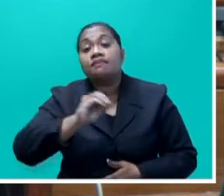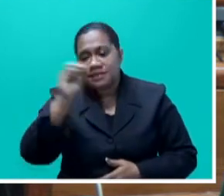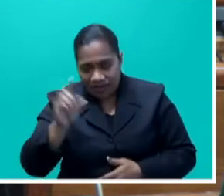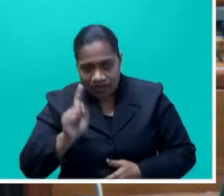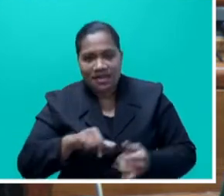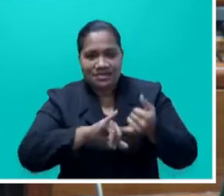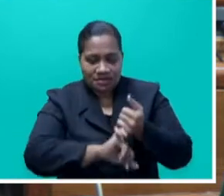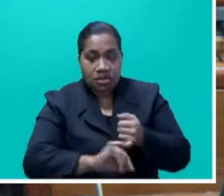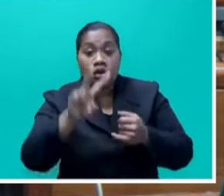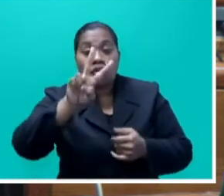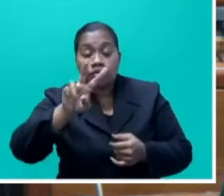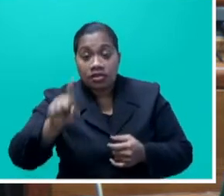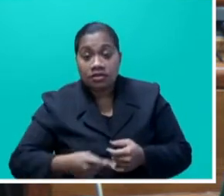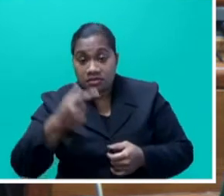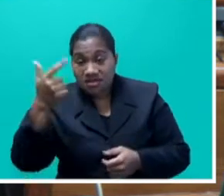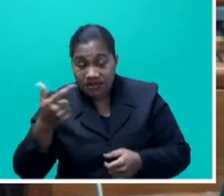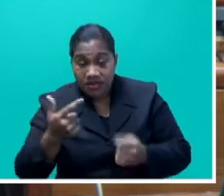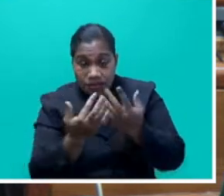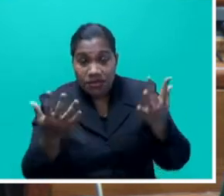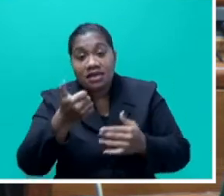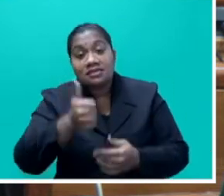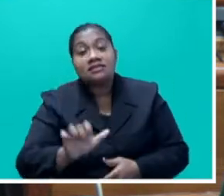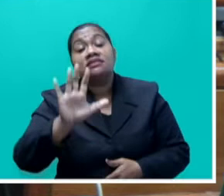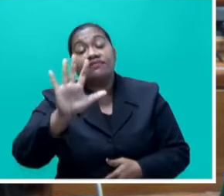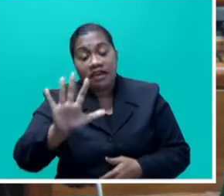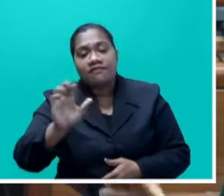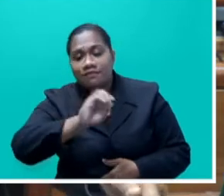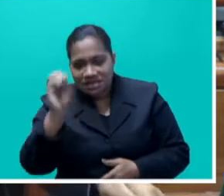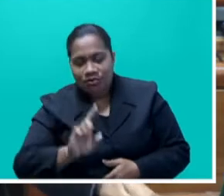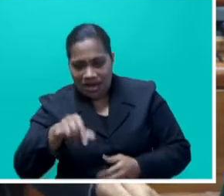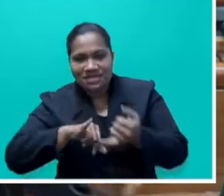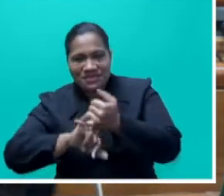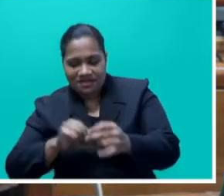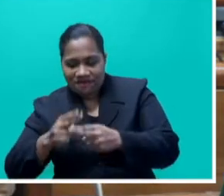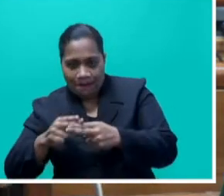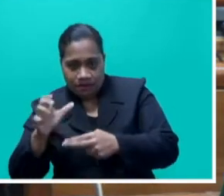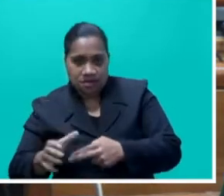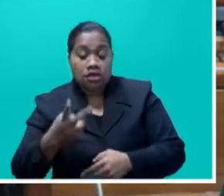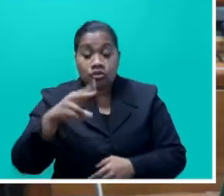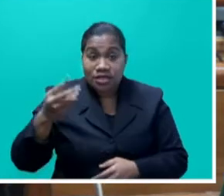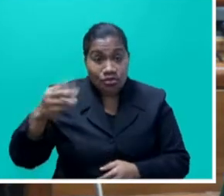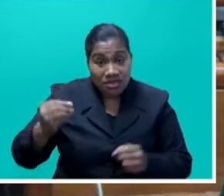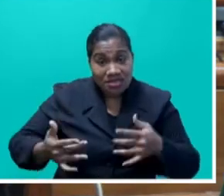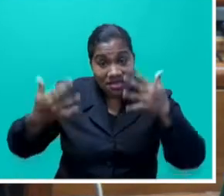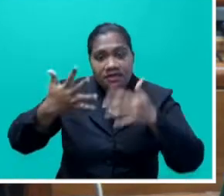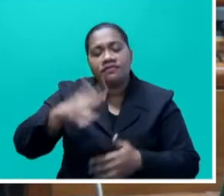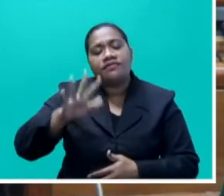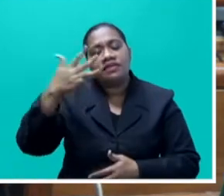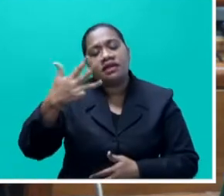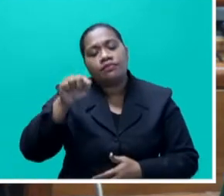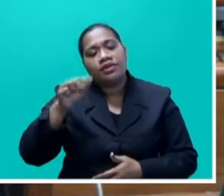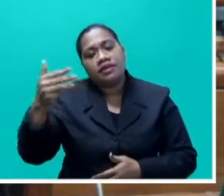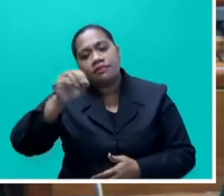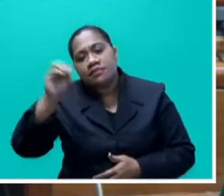2017 population census, 65% were subsistence farmers. 2020 agriculture census, 59.9%